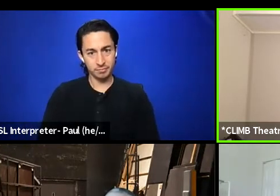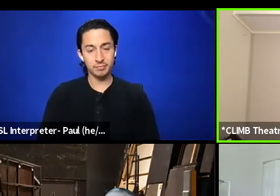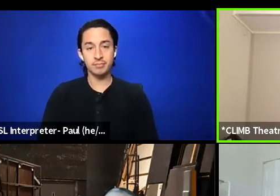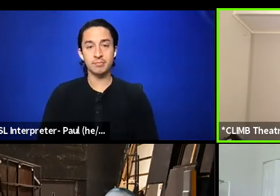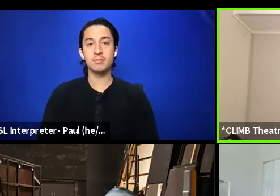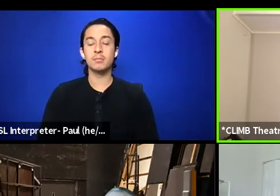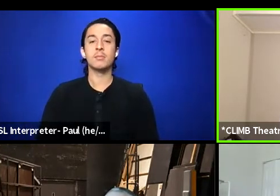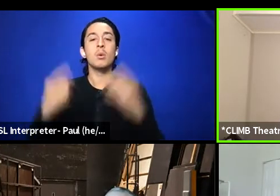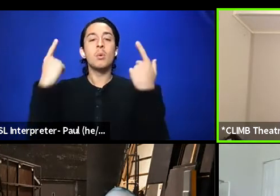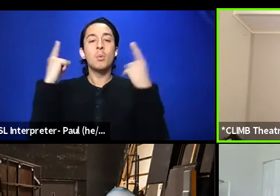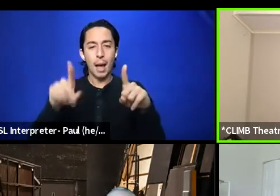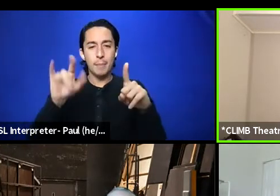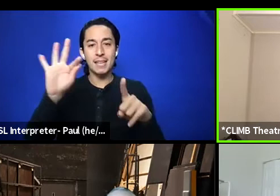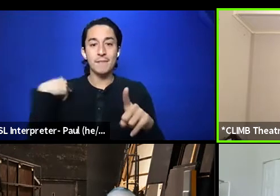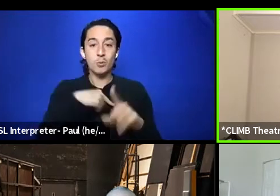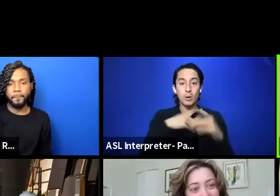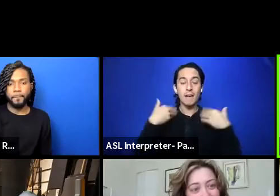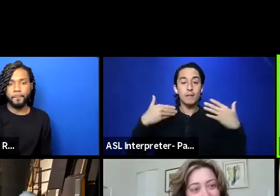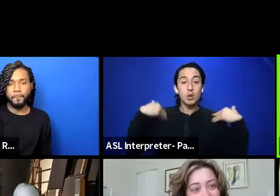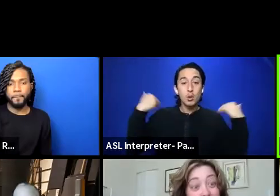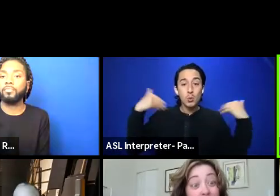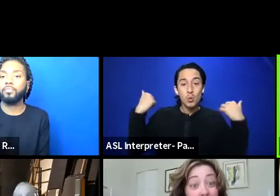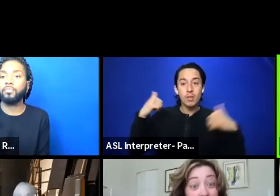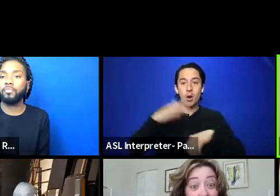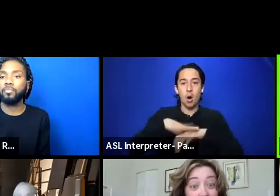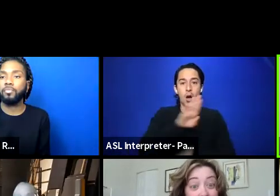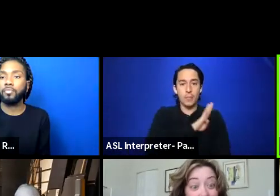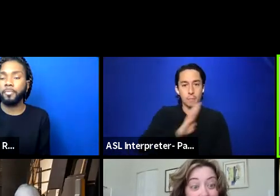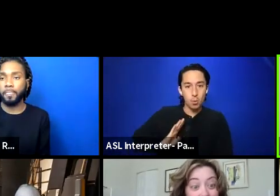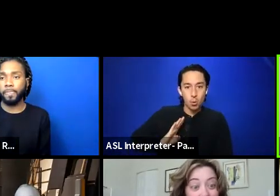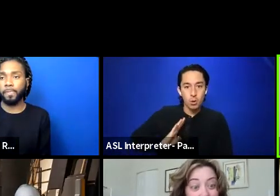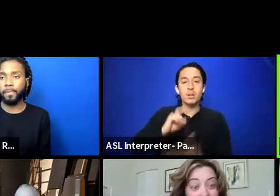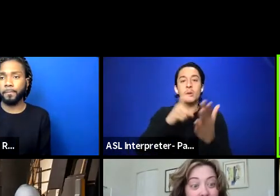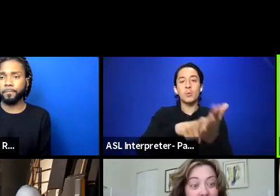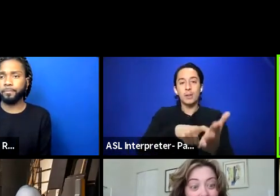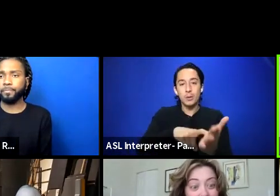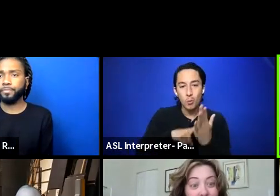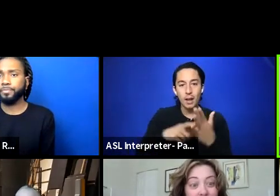What happens if we have youth on our boards and require that?